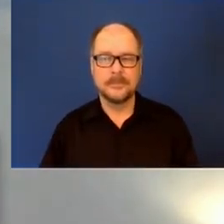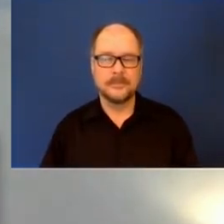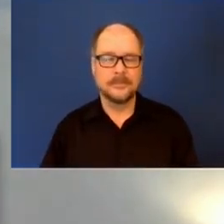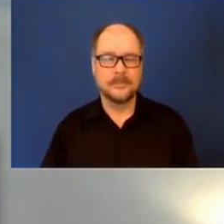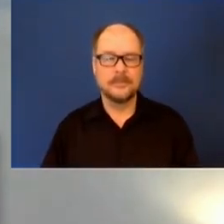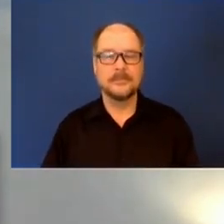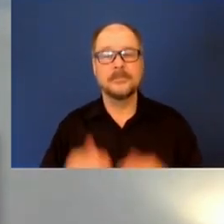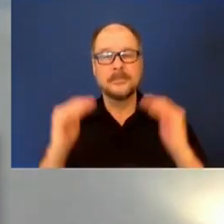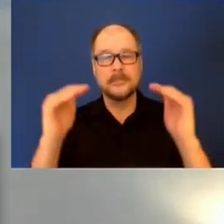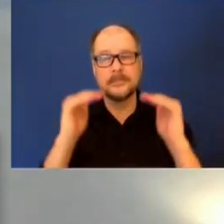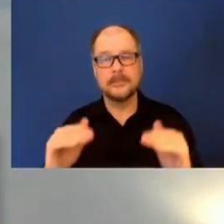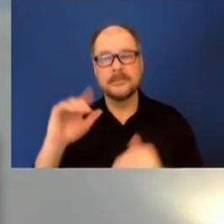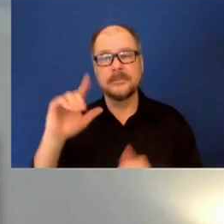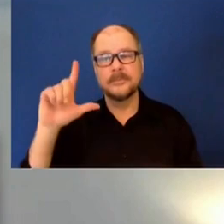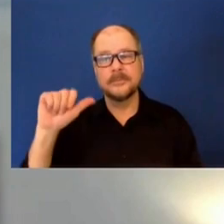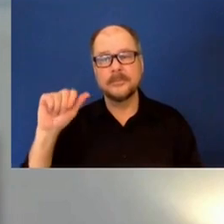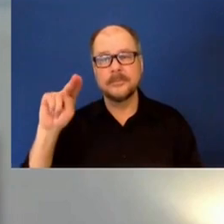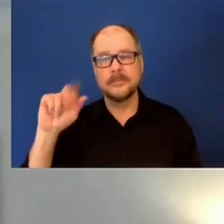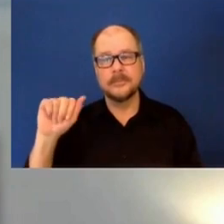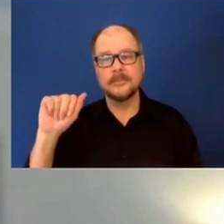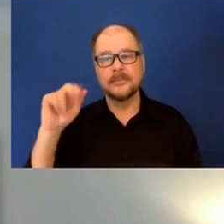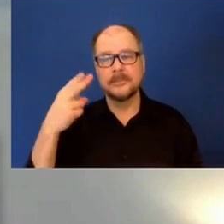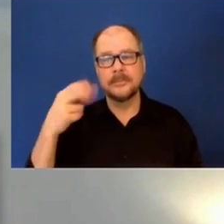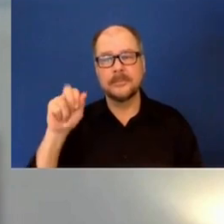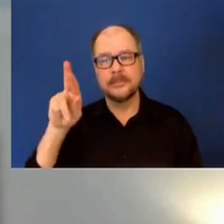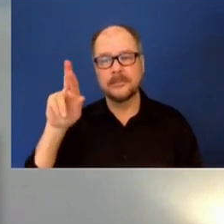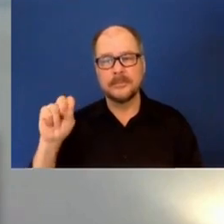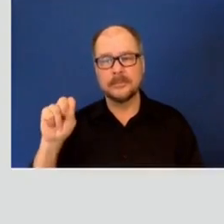Next question. Lana Harris, WCNC.